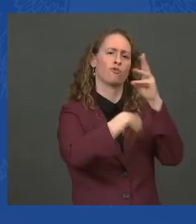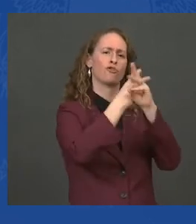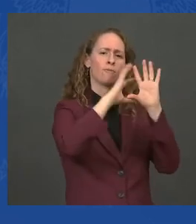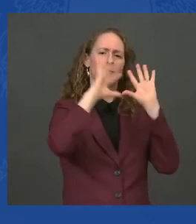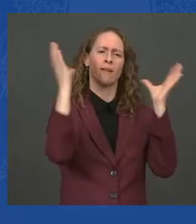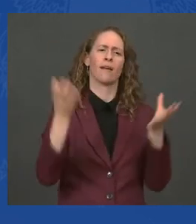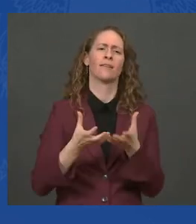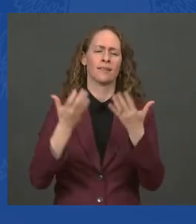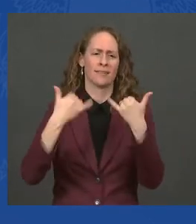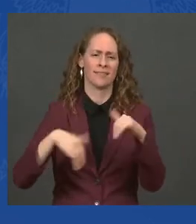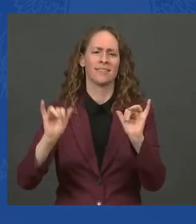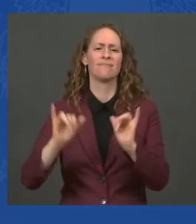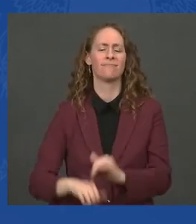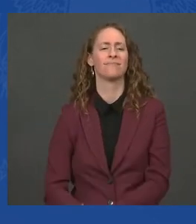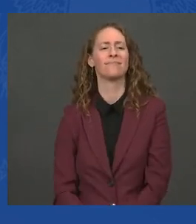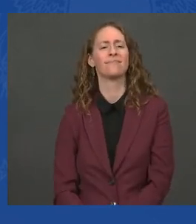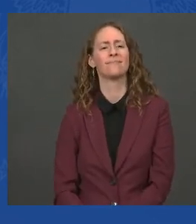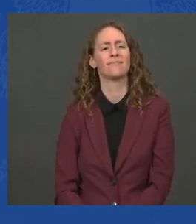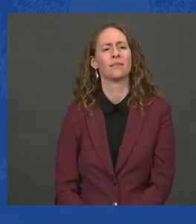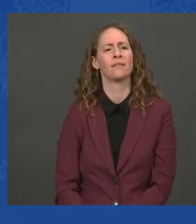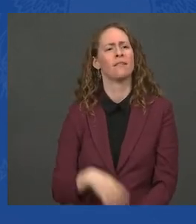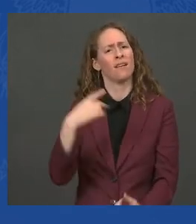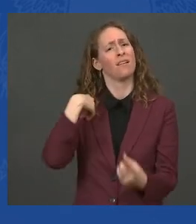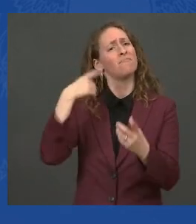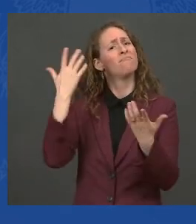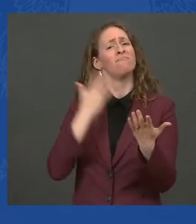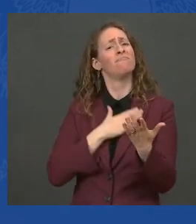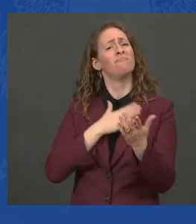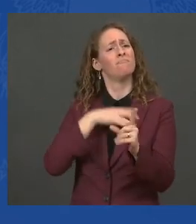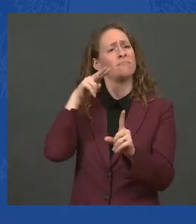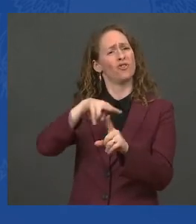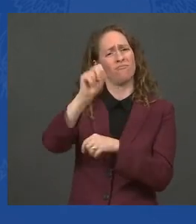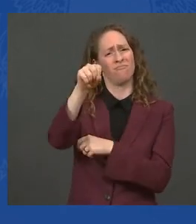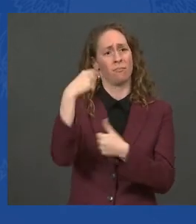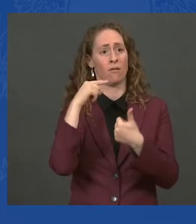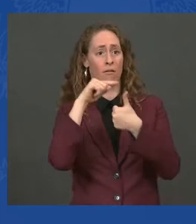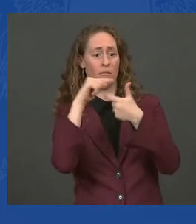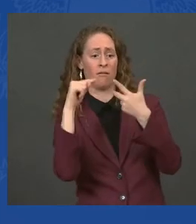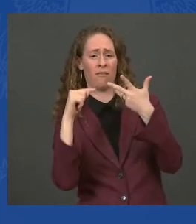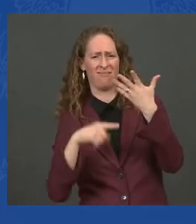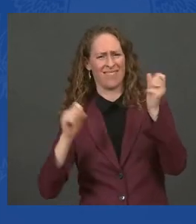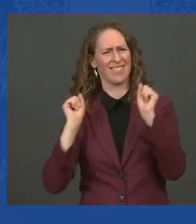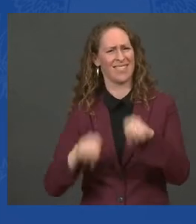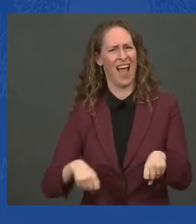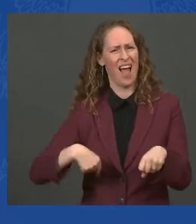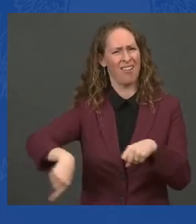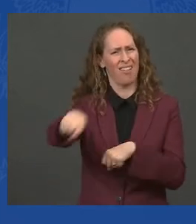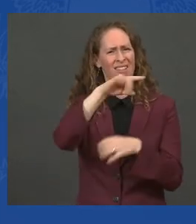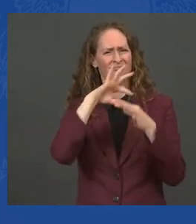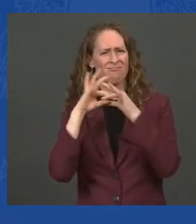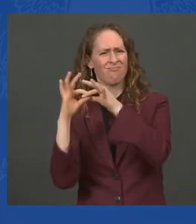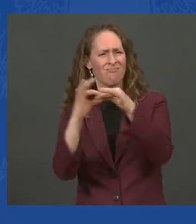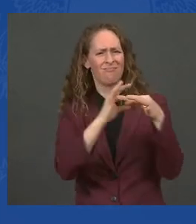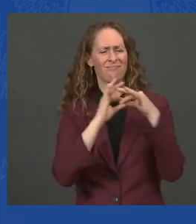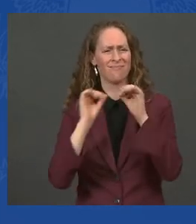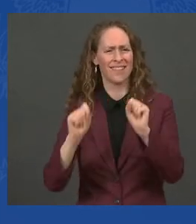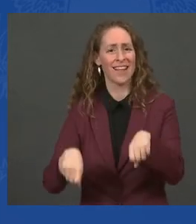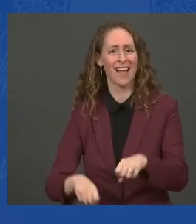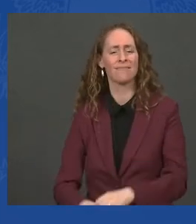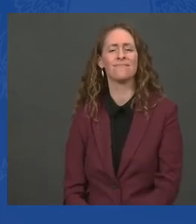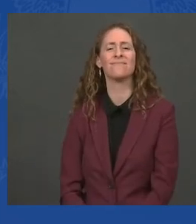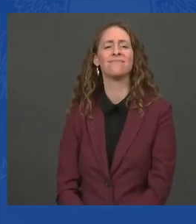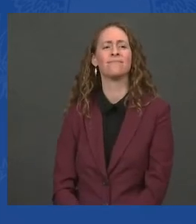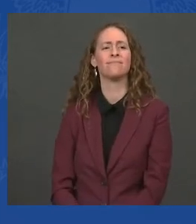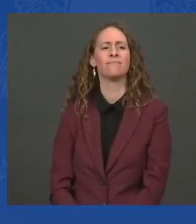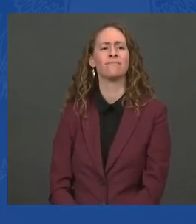We're also addressing another concern for families, prices. Just about every country is grappling with high prices right now